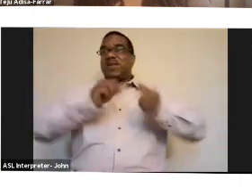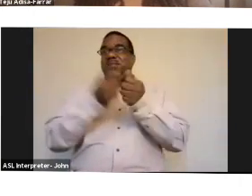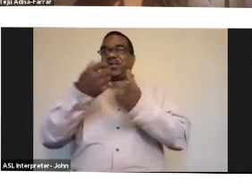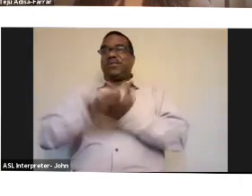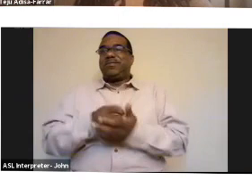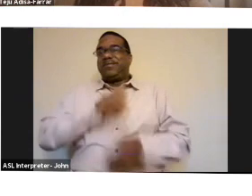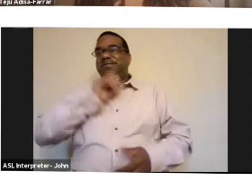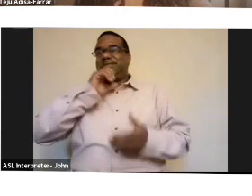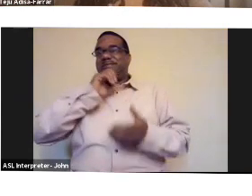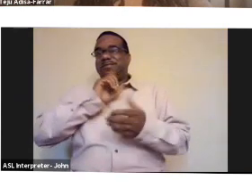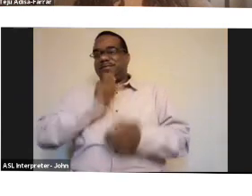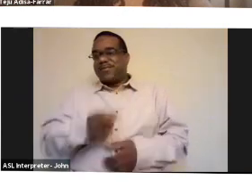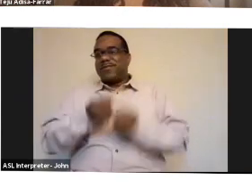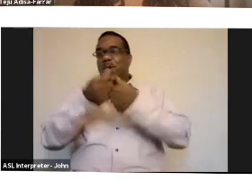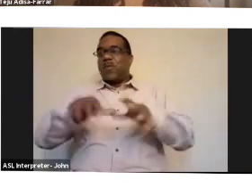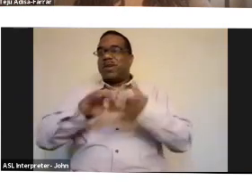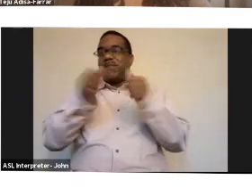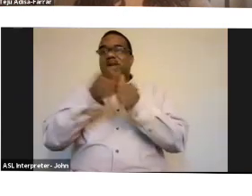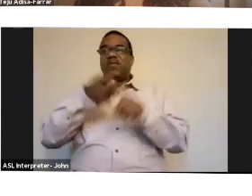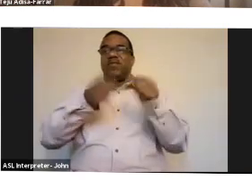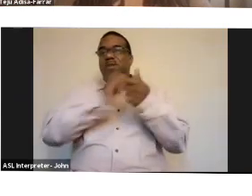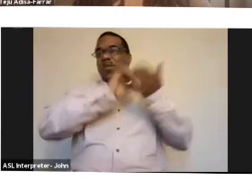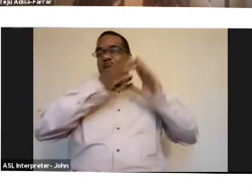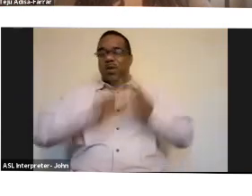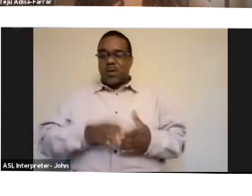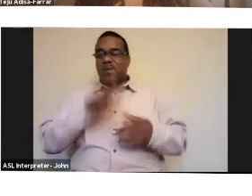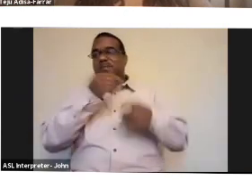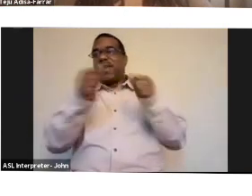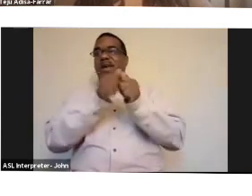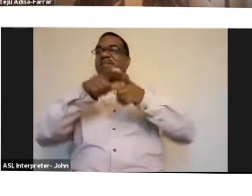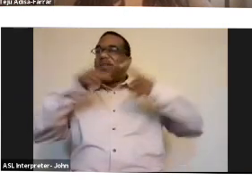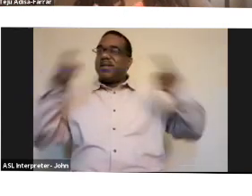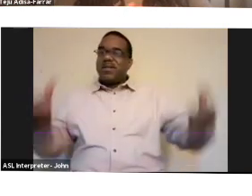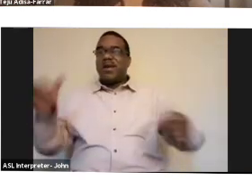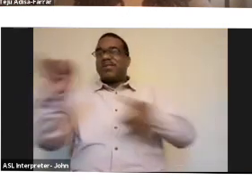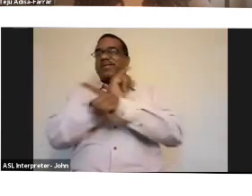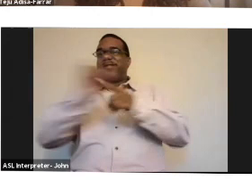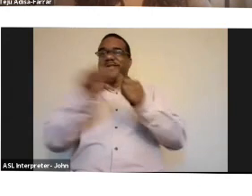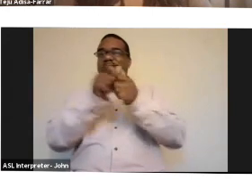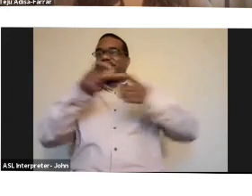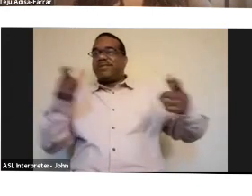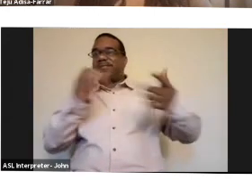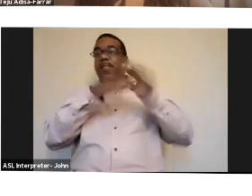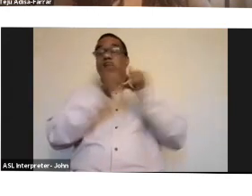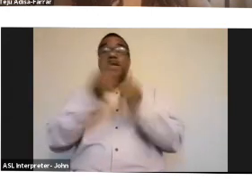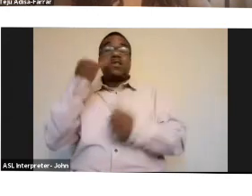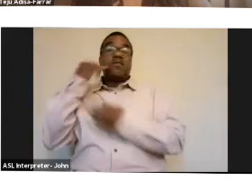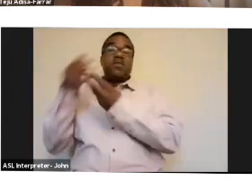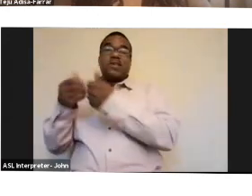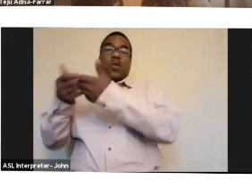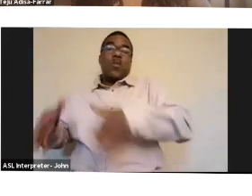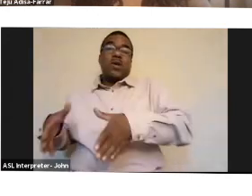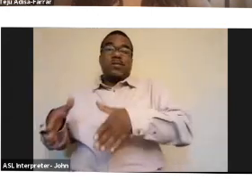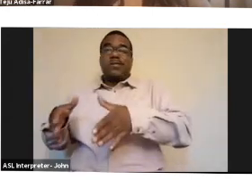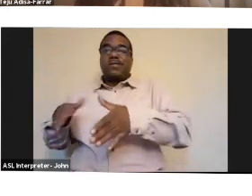outgrowth of colonial expansion and mass industrialization. So if textiles or products are being wasted, then it's not going to